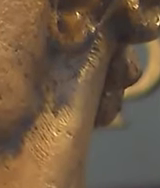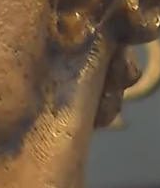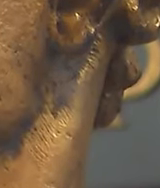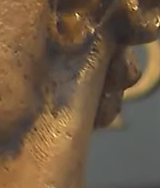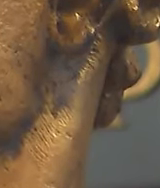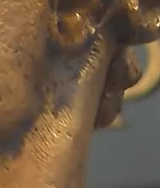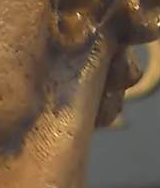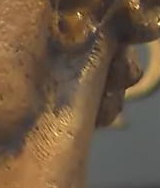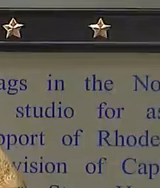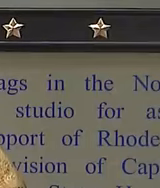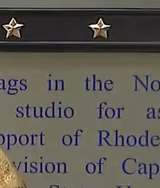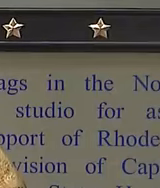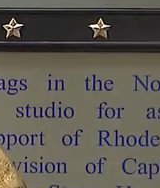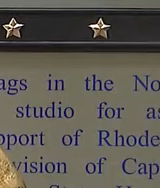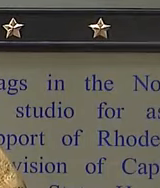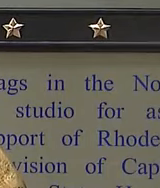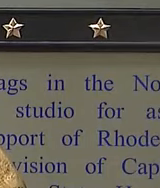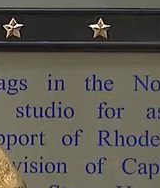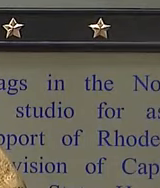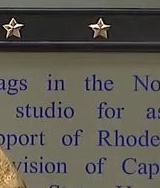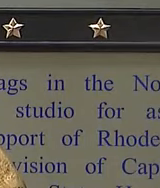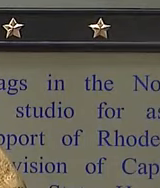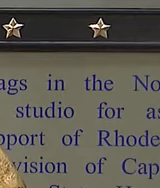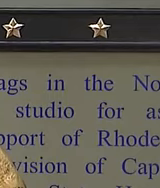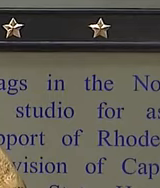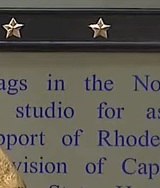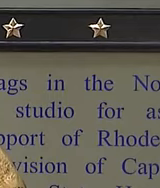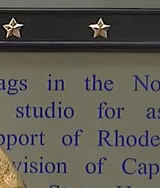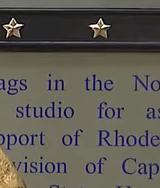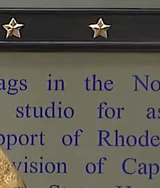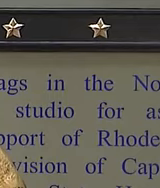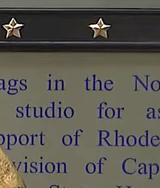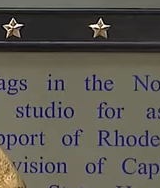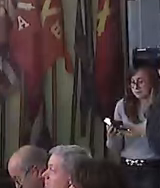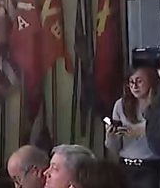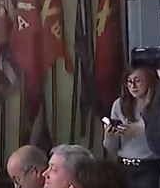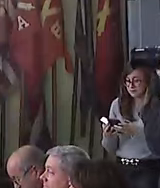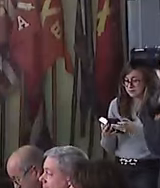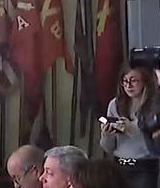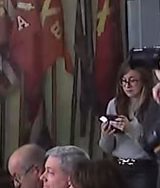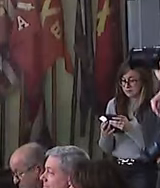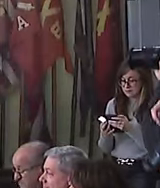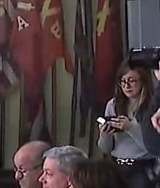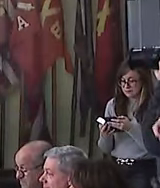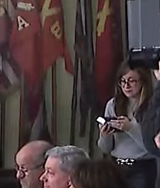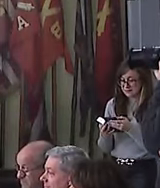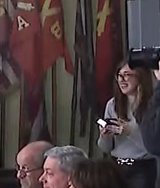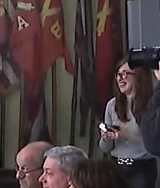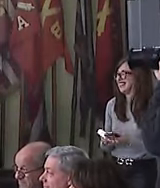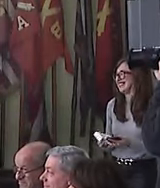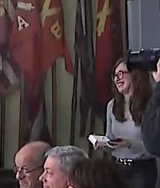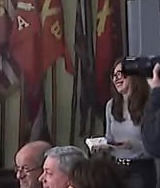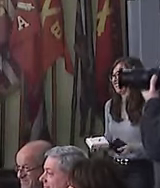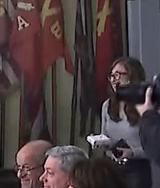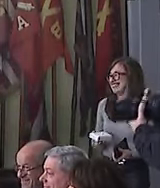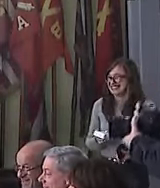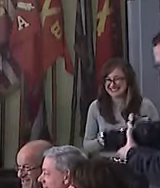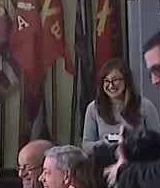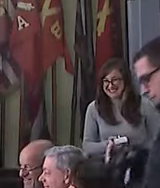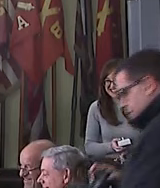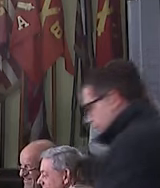gem. That's why we're executing a long overdue cleaning of this building